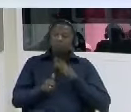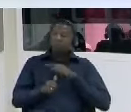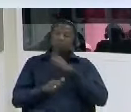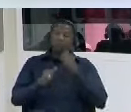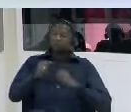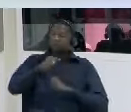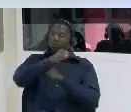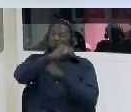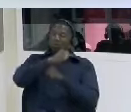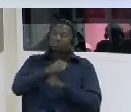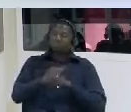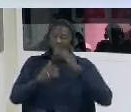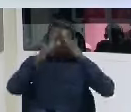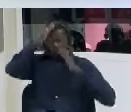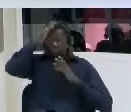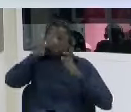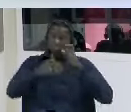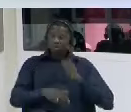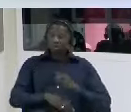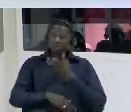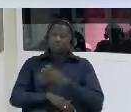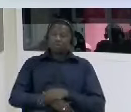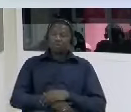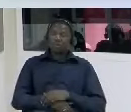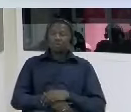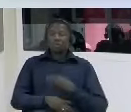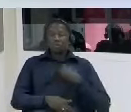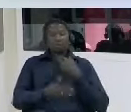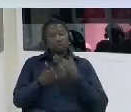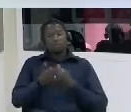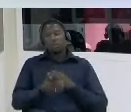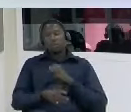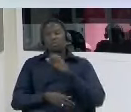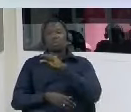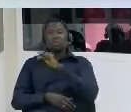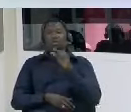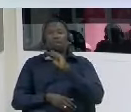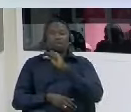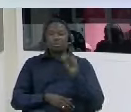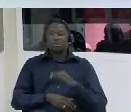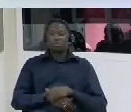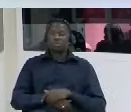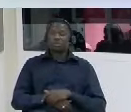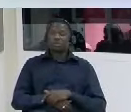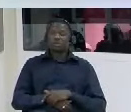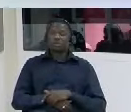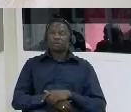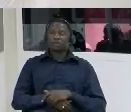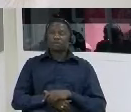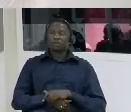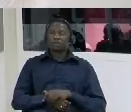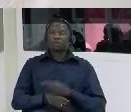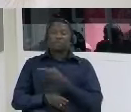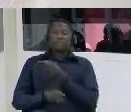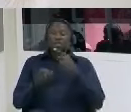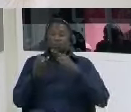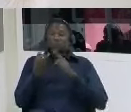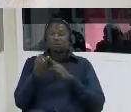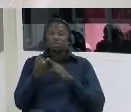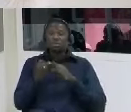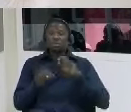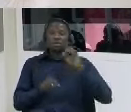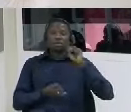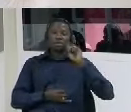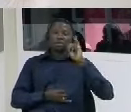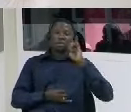must mention their name mr mr chairman allow me please just one minute to mention their name this way this mr